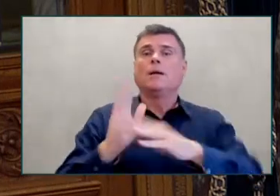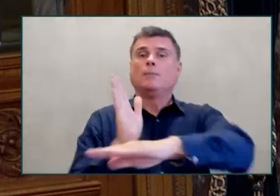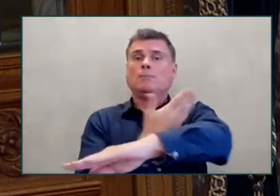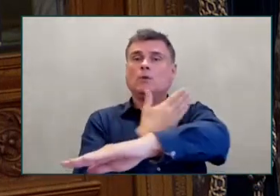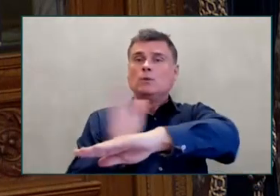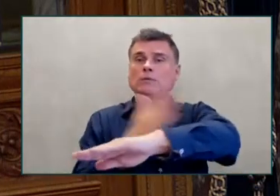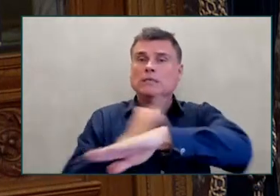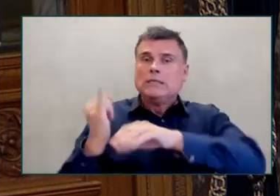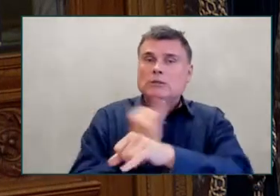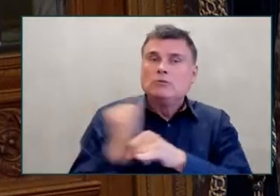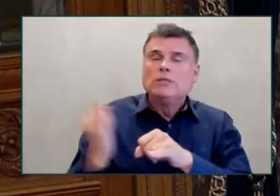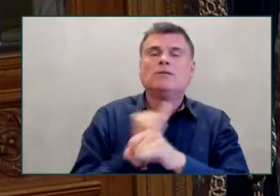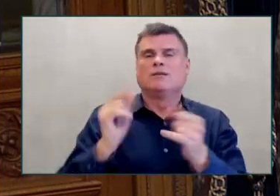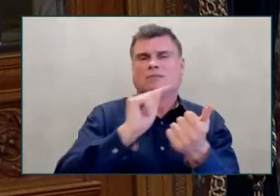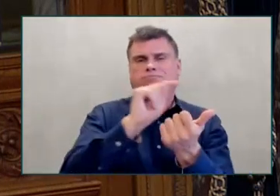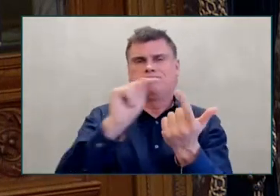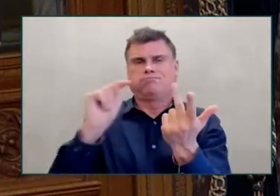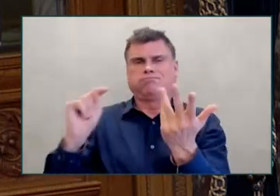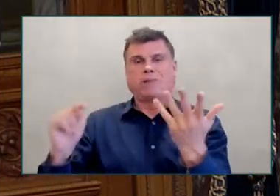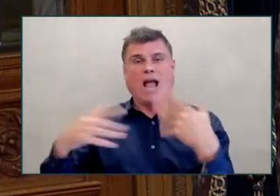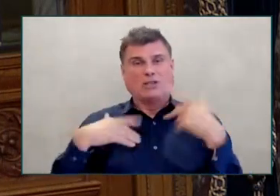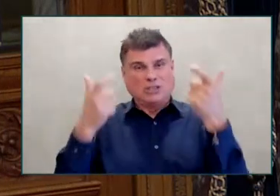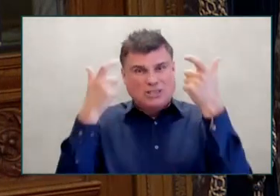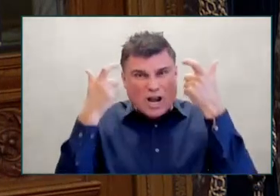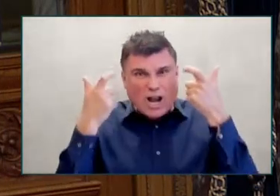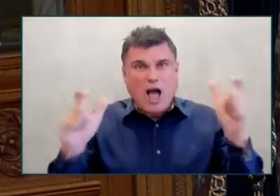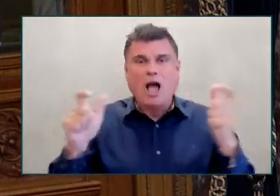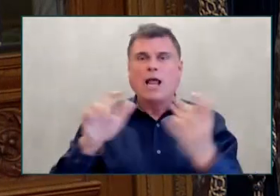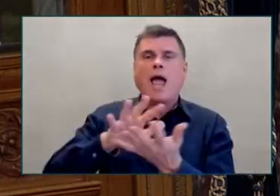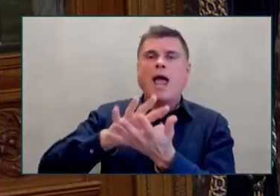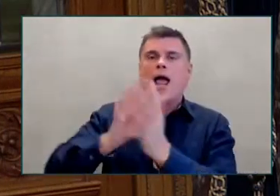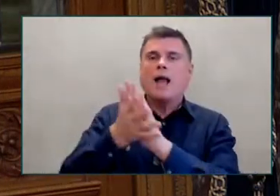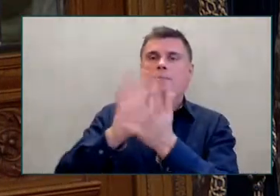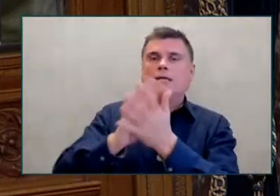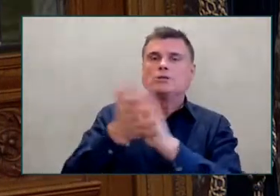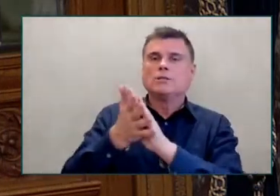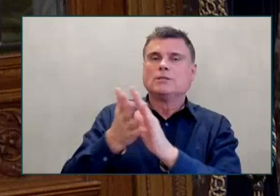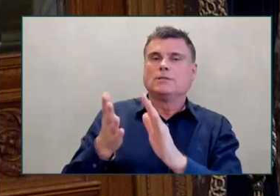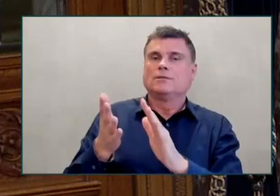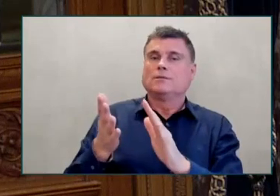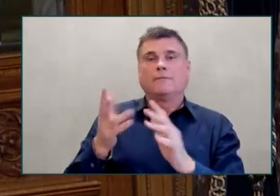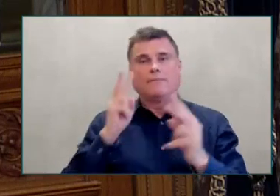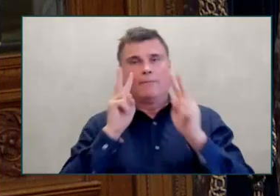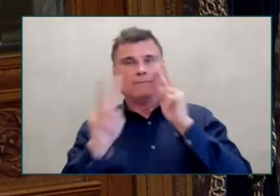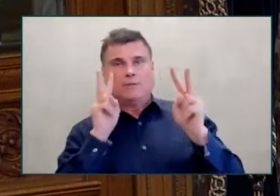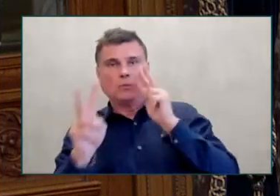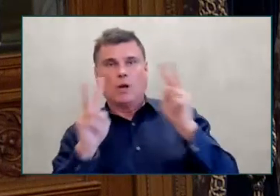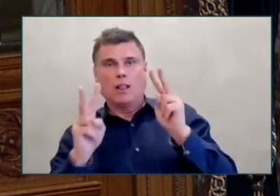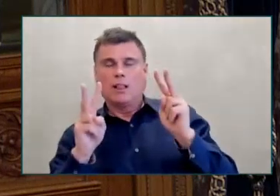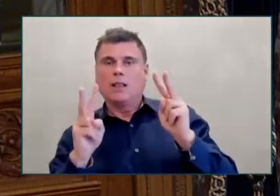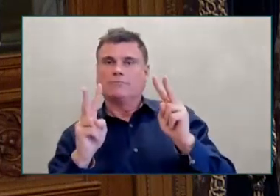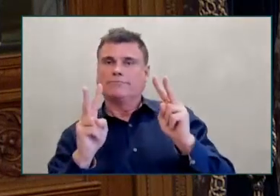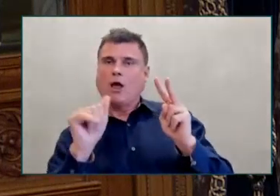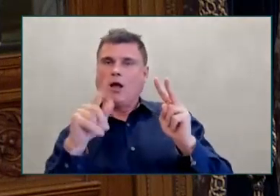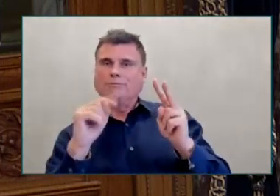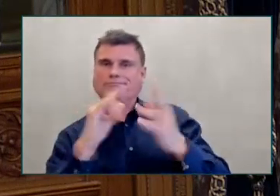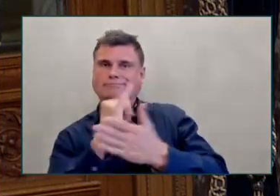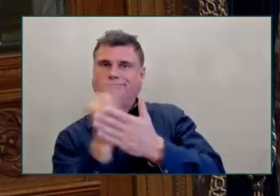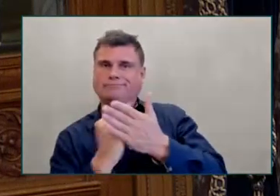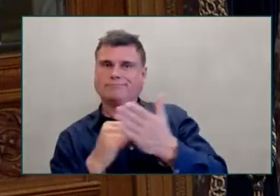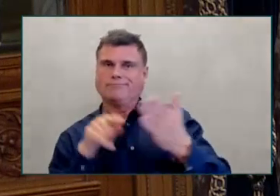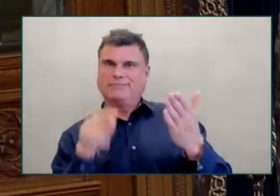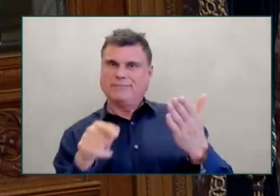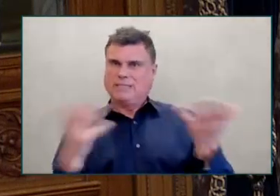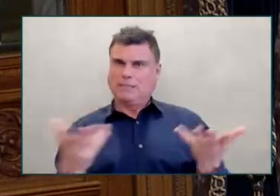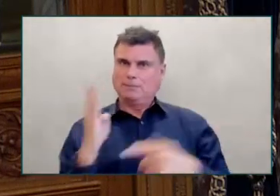largest animation and visual effects cluster and the second largest video games workforce in Canada. All of this with the support